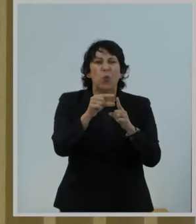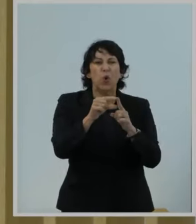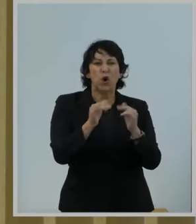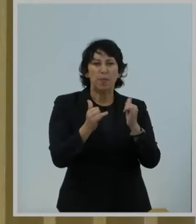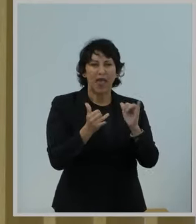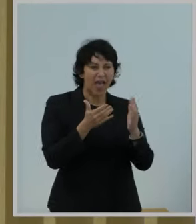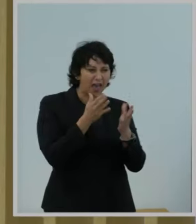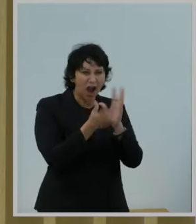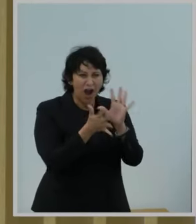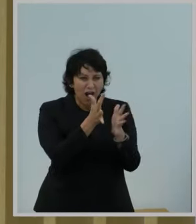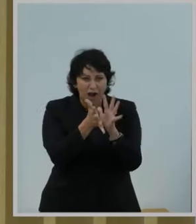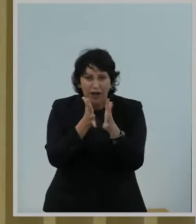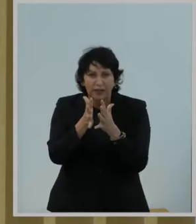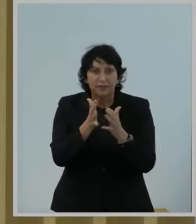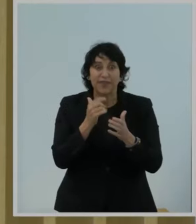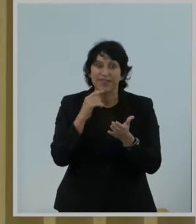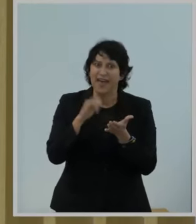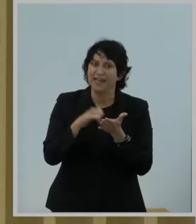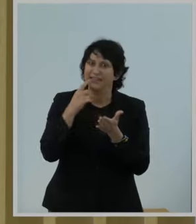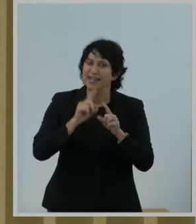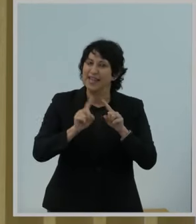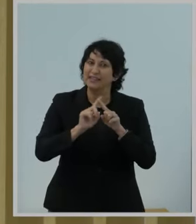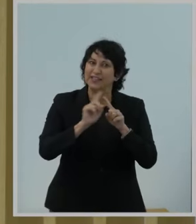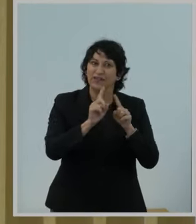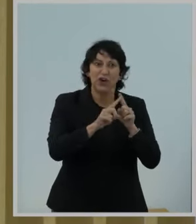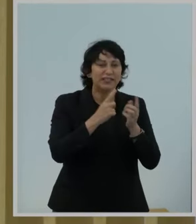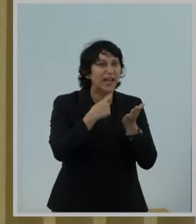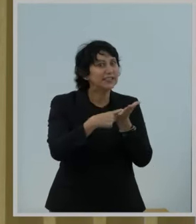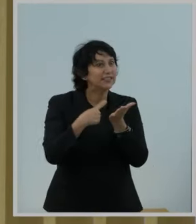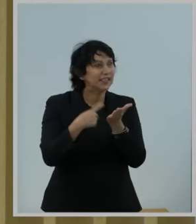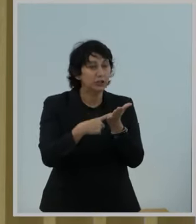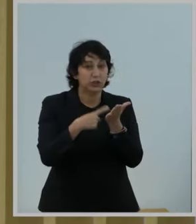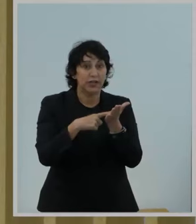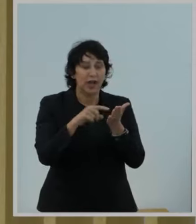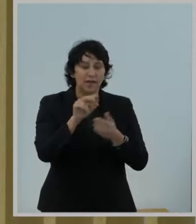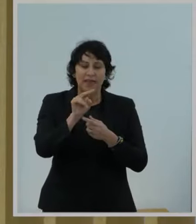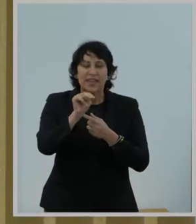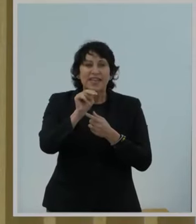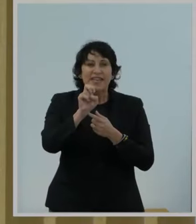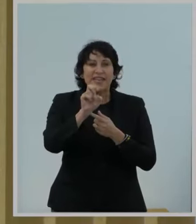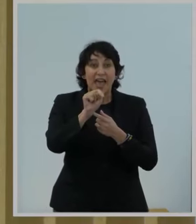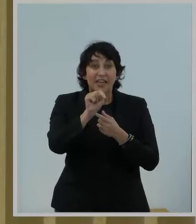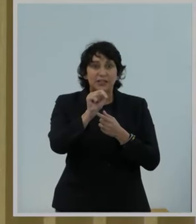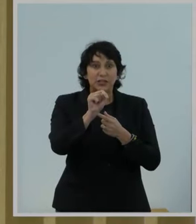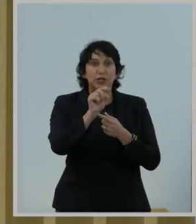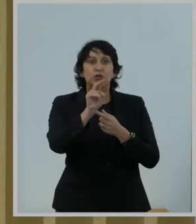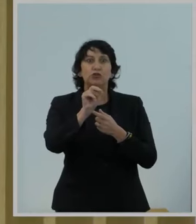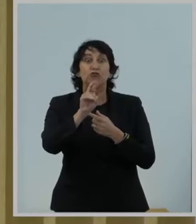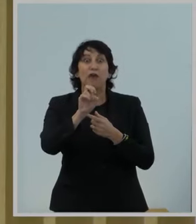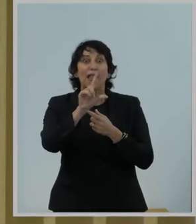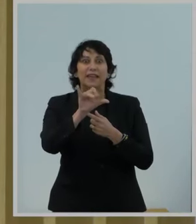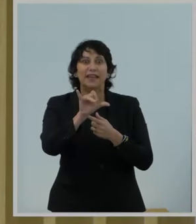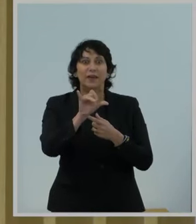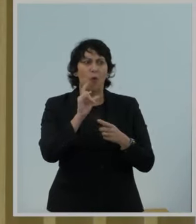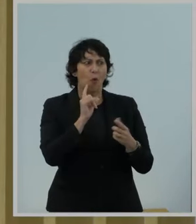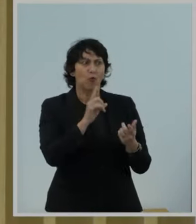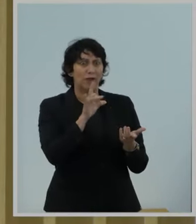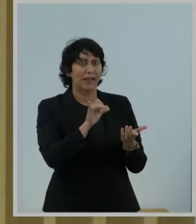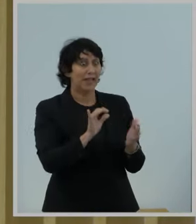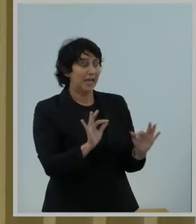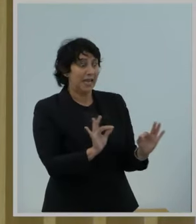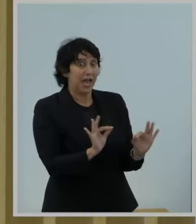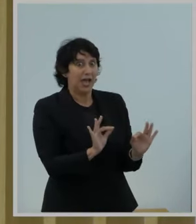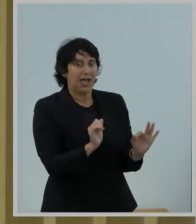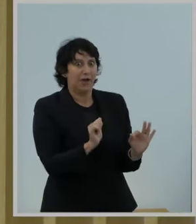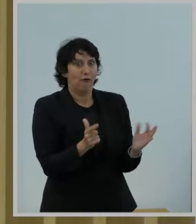Lots of discussion, as we'll hear today, about net neutrality, and virtually none at all about the actual issue